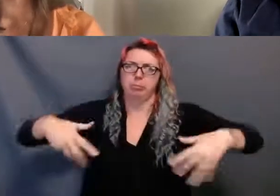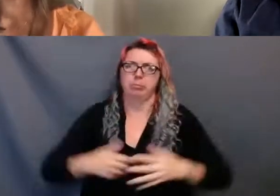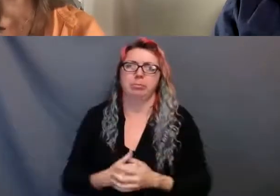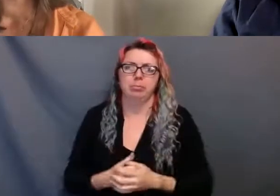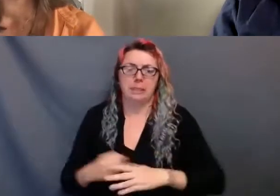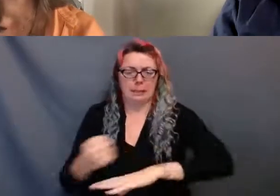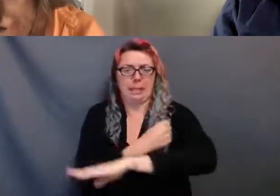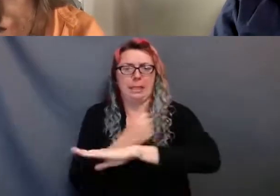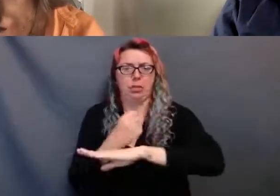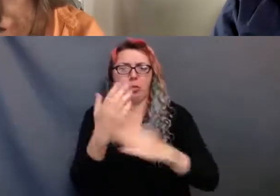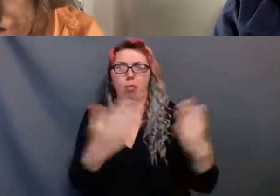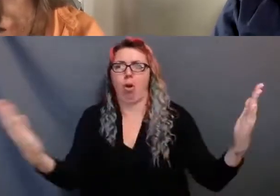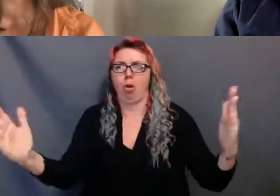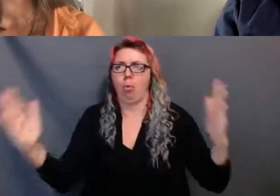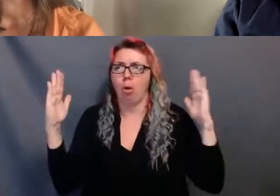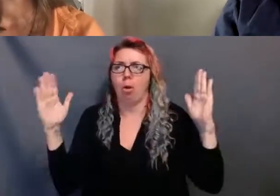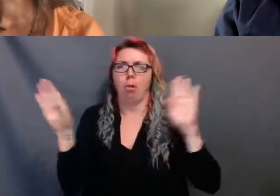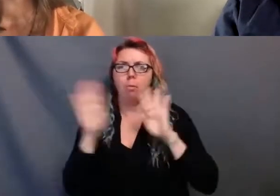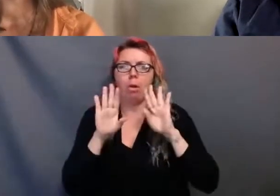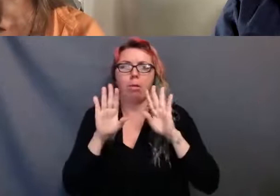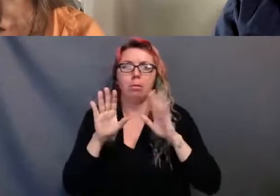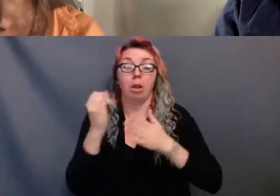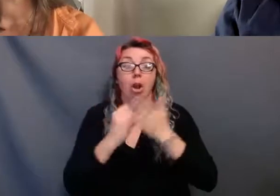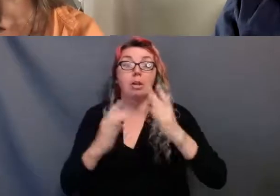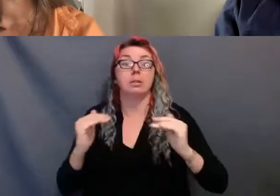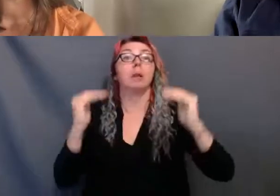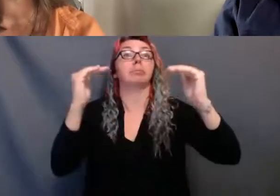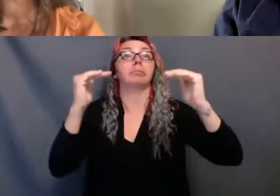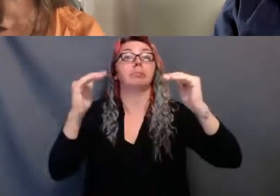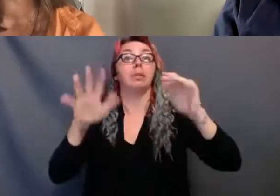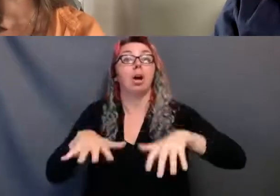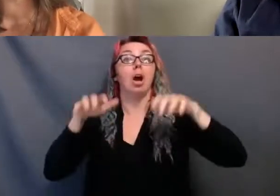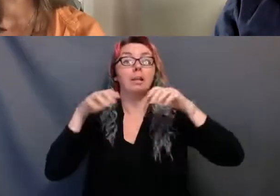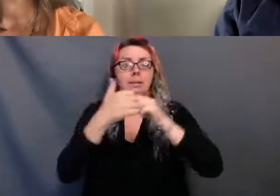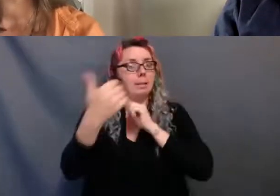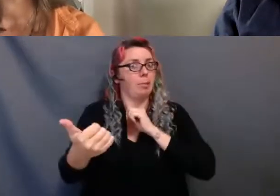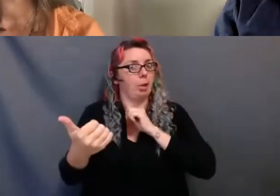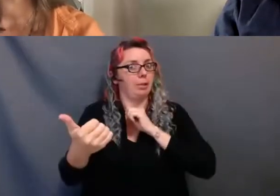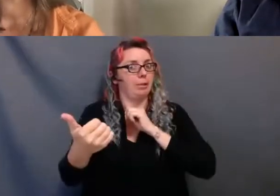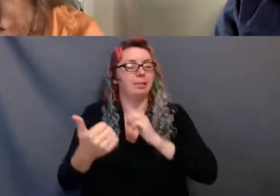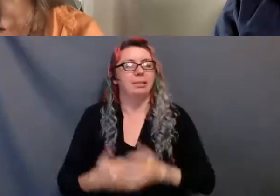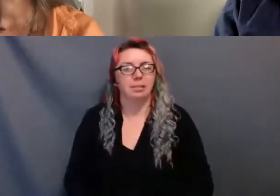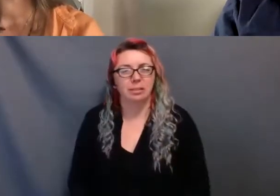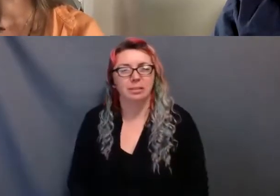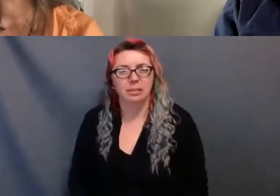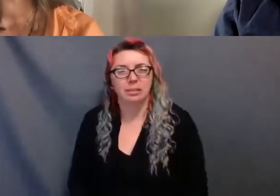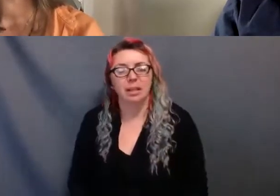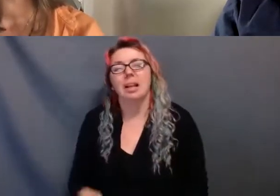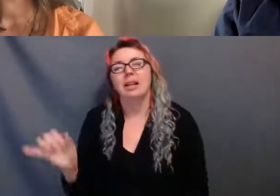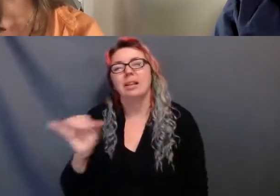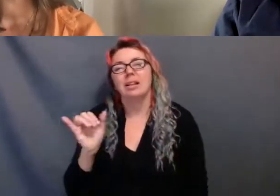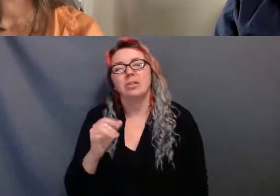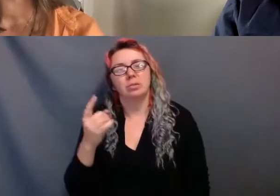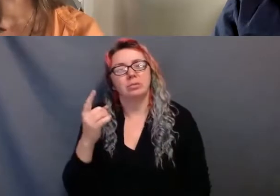and an elevated relationship between artists and audience. It also insists upon one directional relationship between the